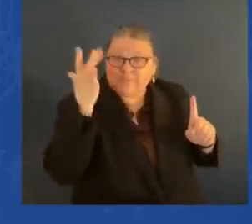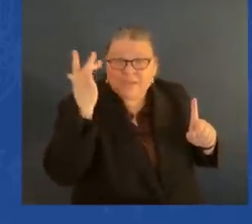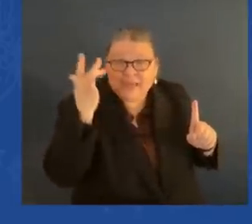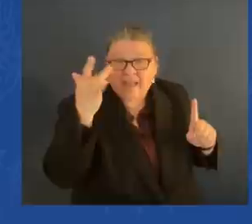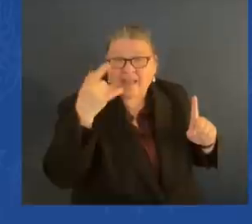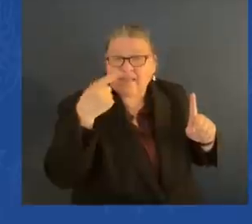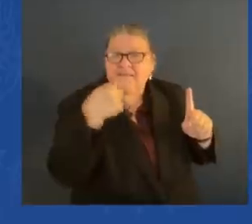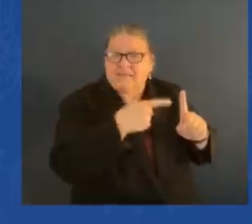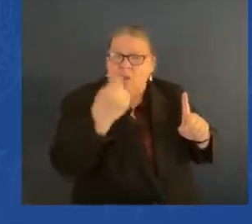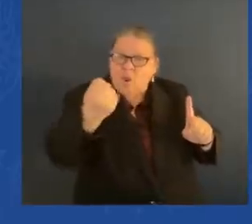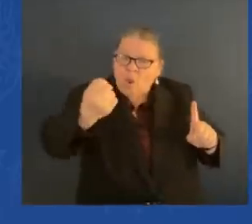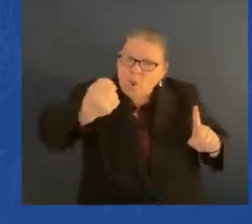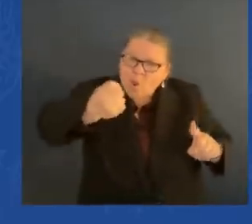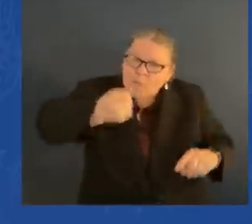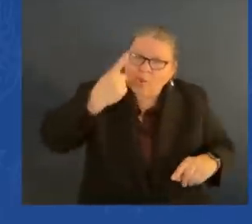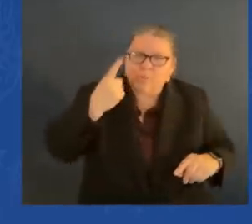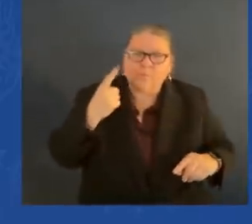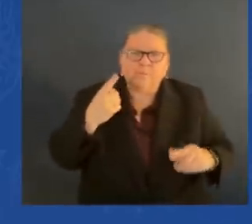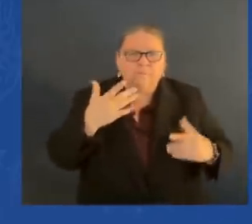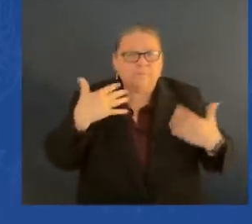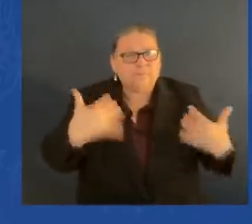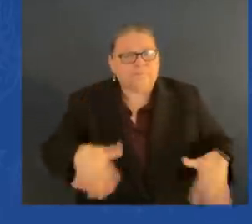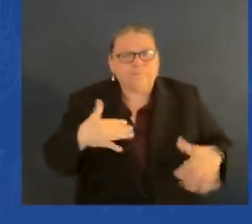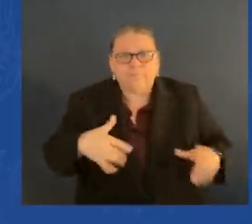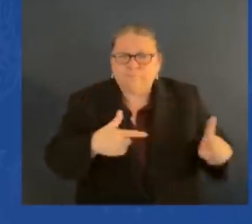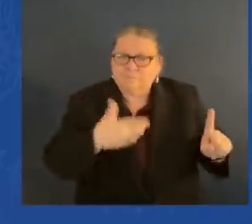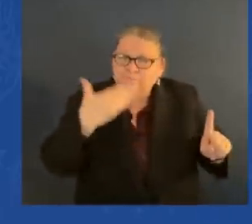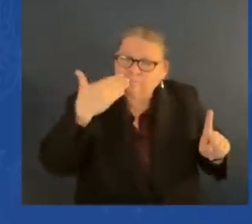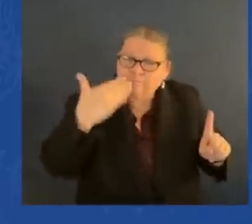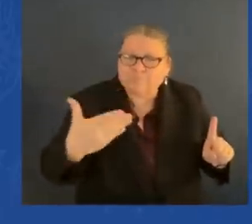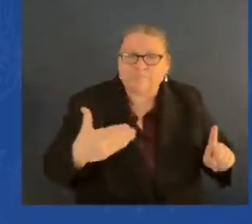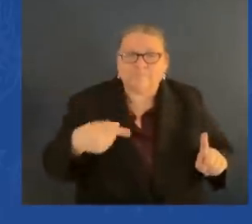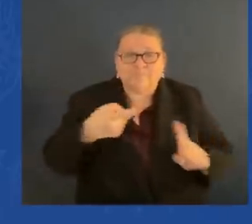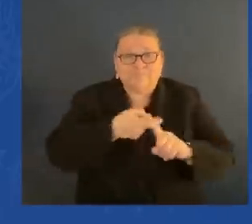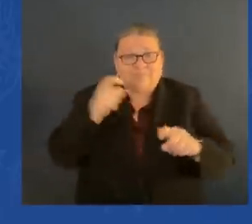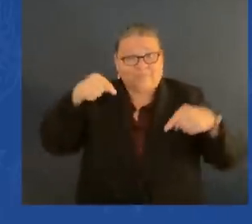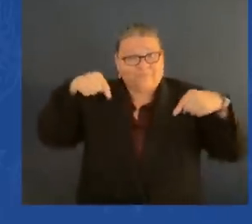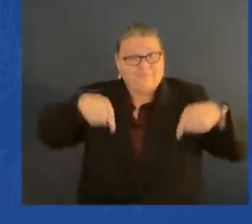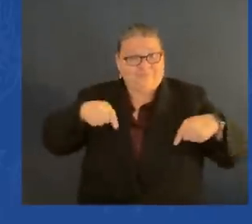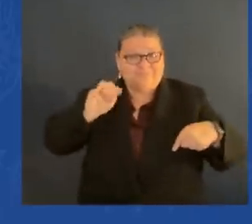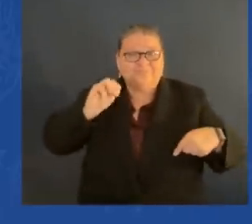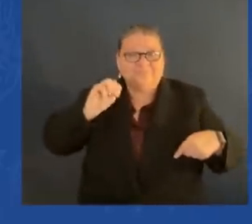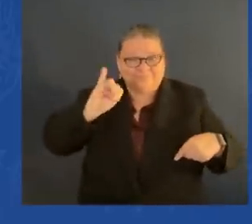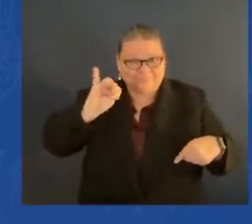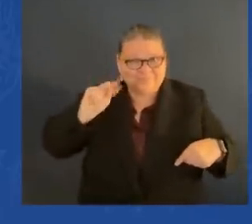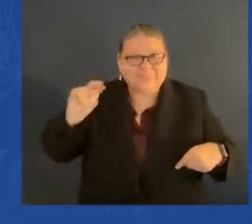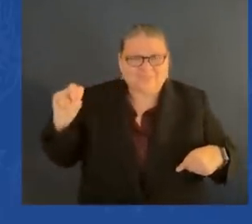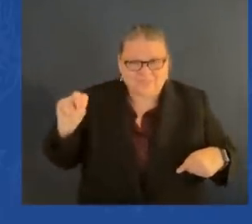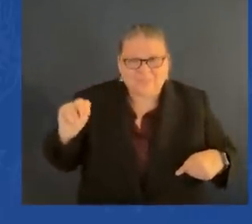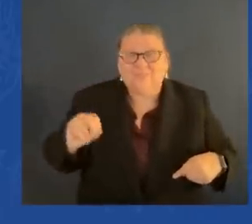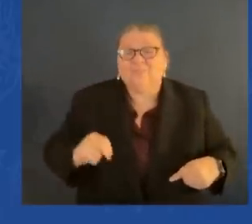You know, every senator wears on his or her sleeve the state they serve.